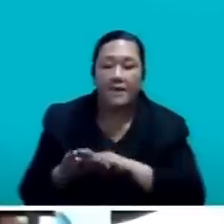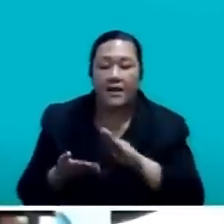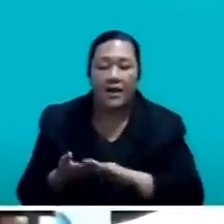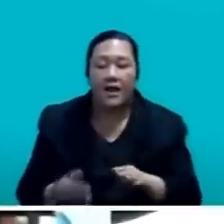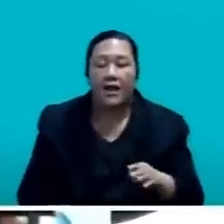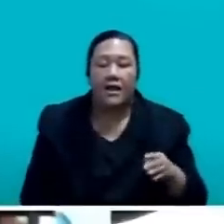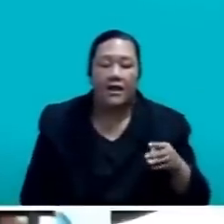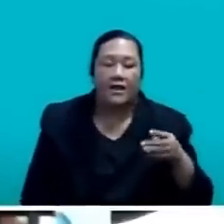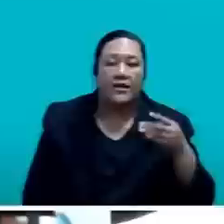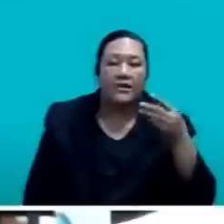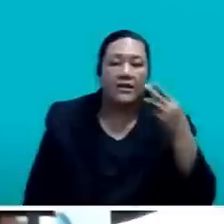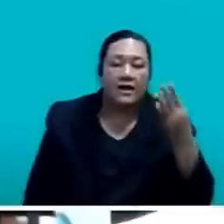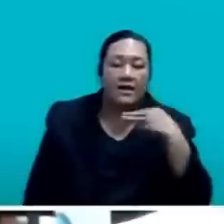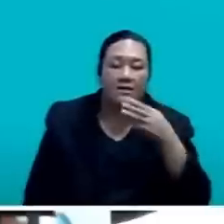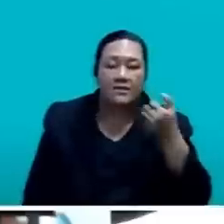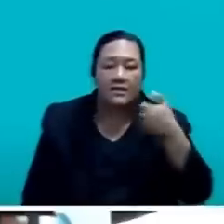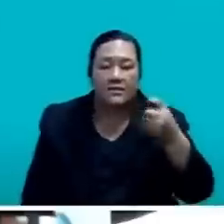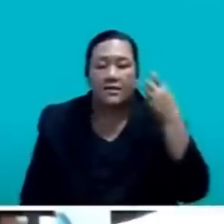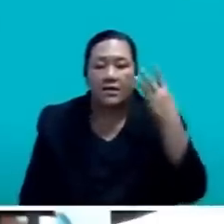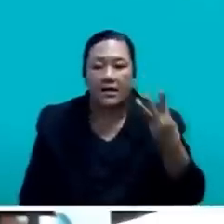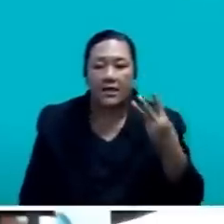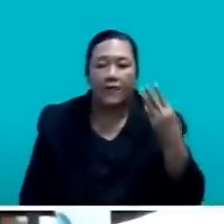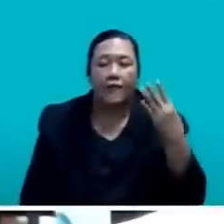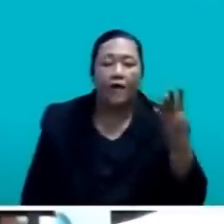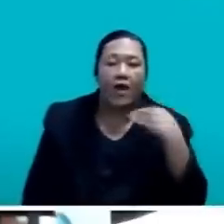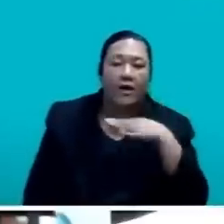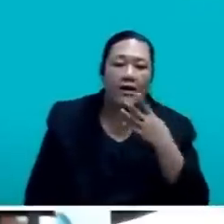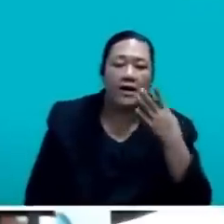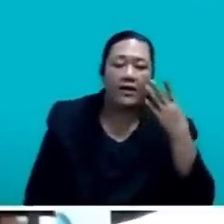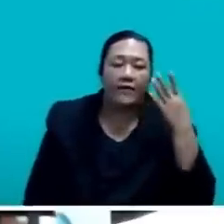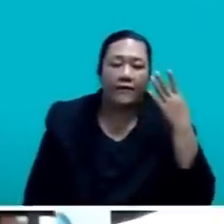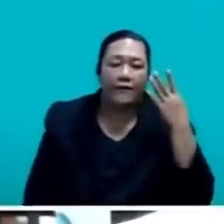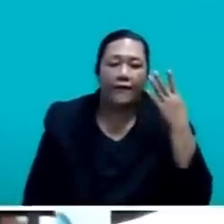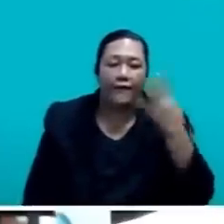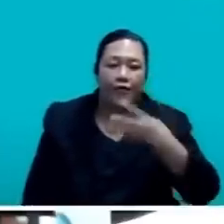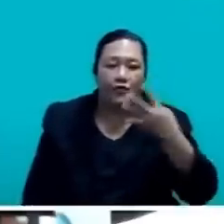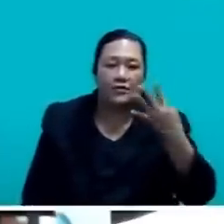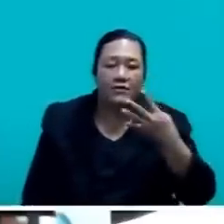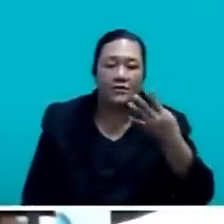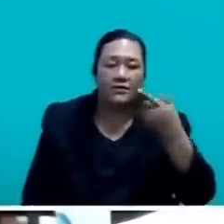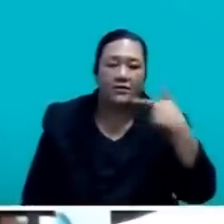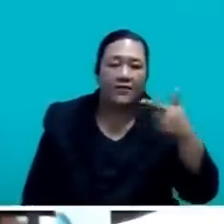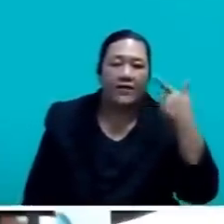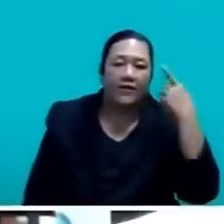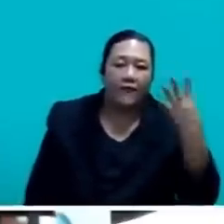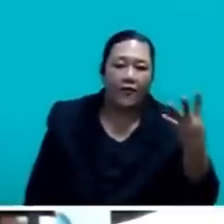,404, $414,74.